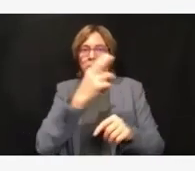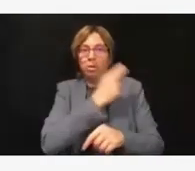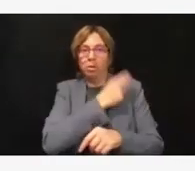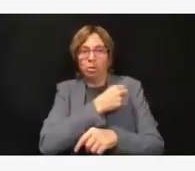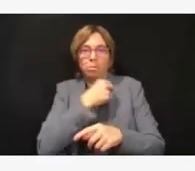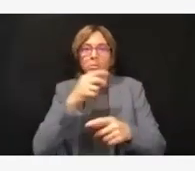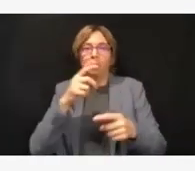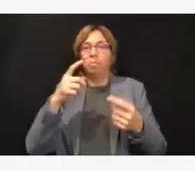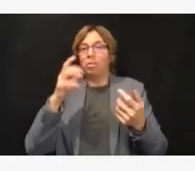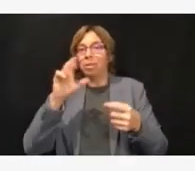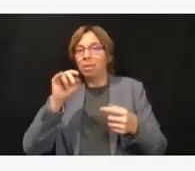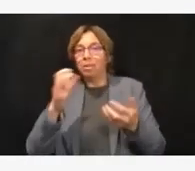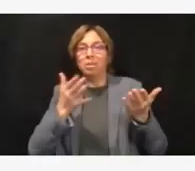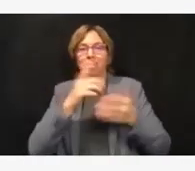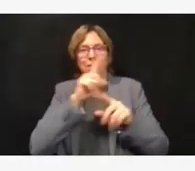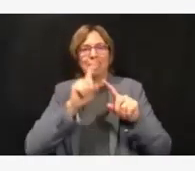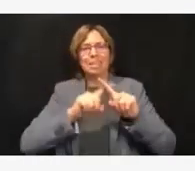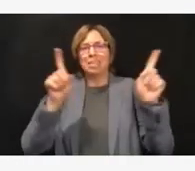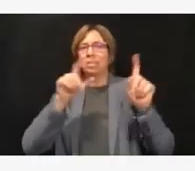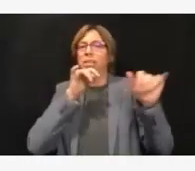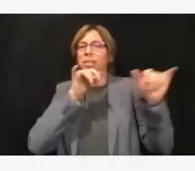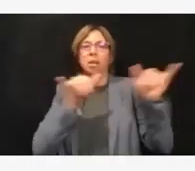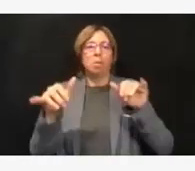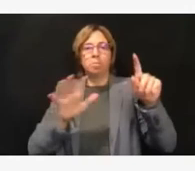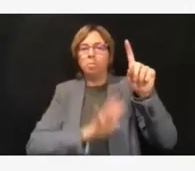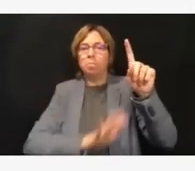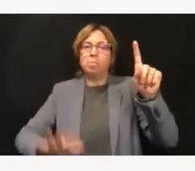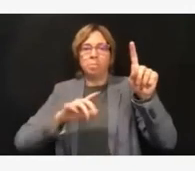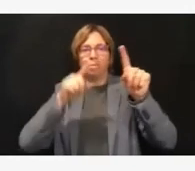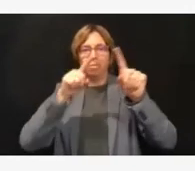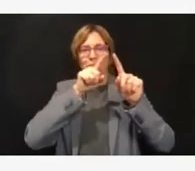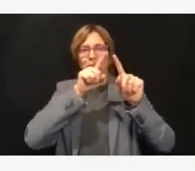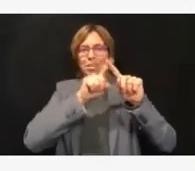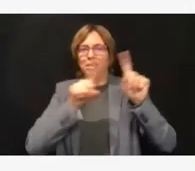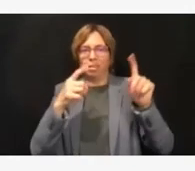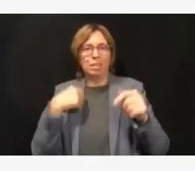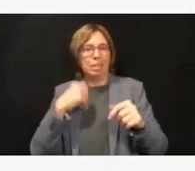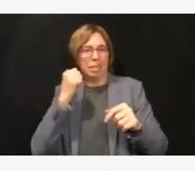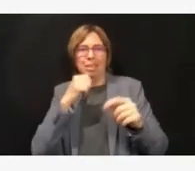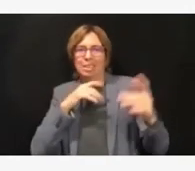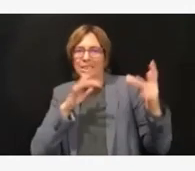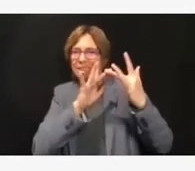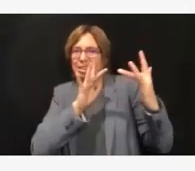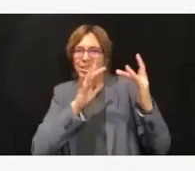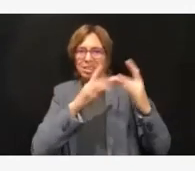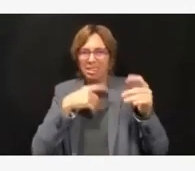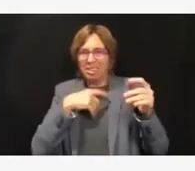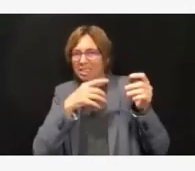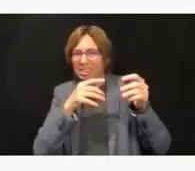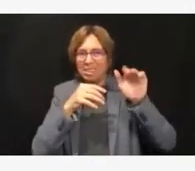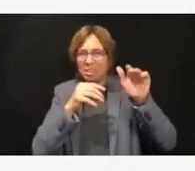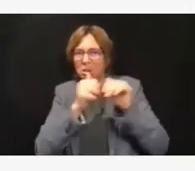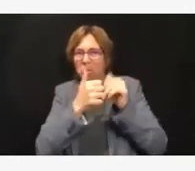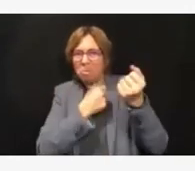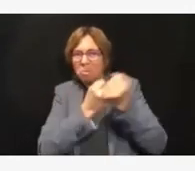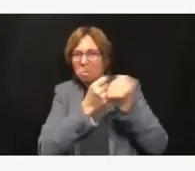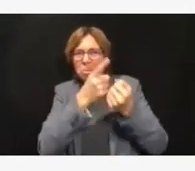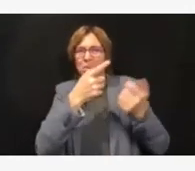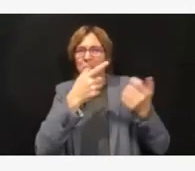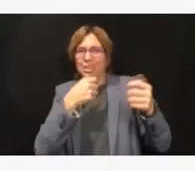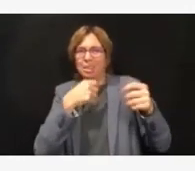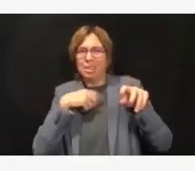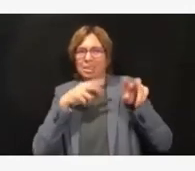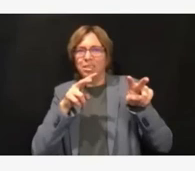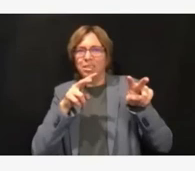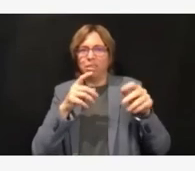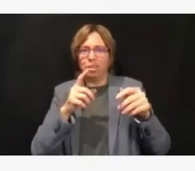contact with them and the rest of the hospitals around the state to see, A, how we can help out and, B, just to monitor the situation for what assistance they need.